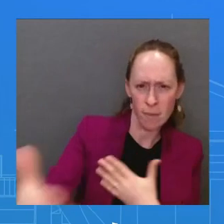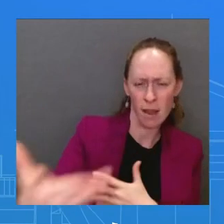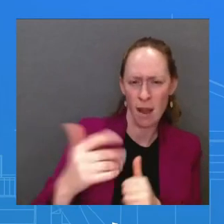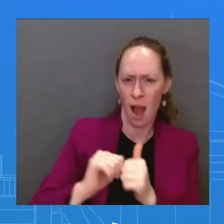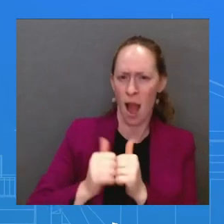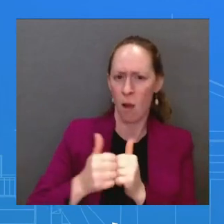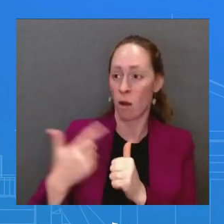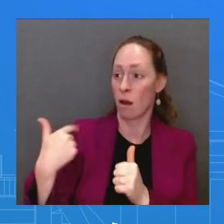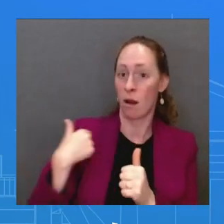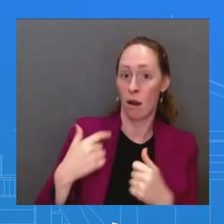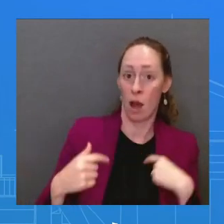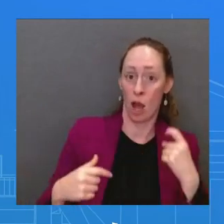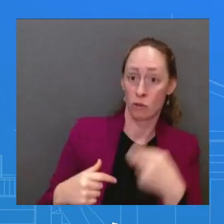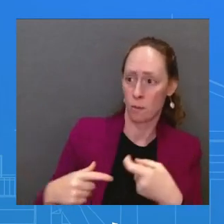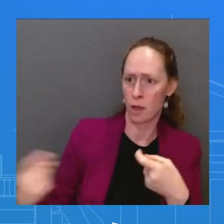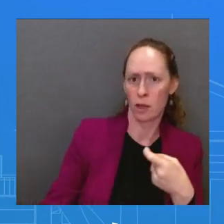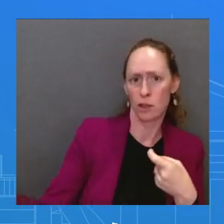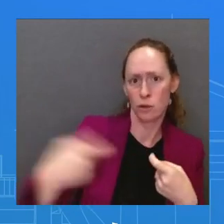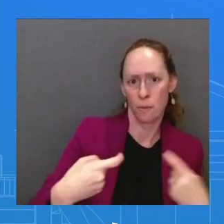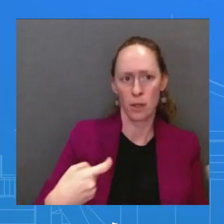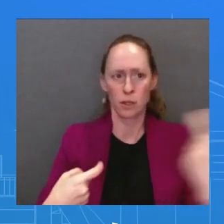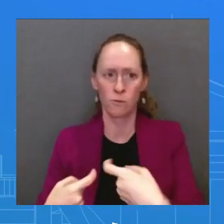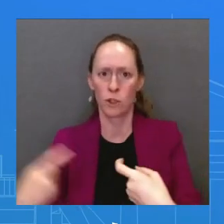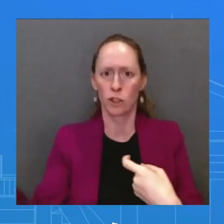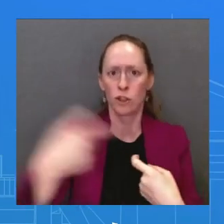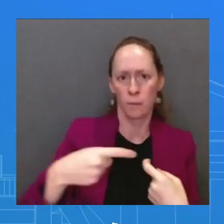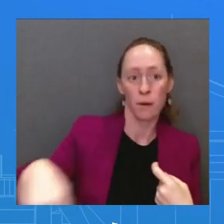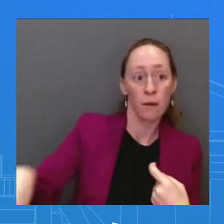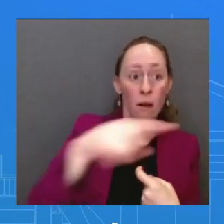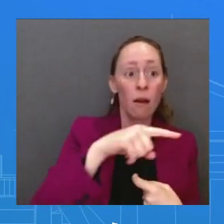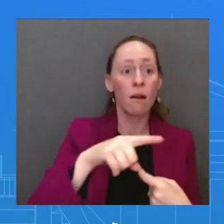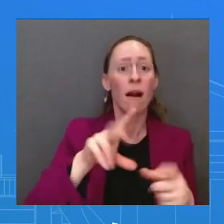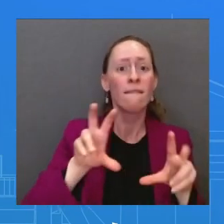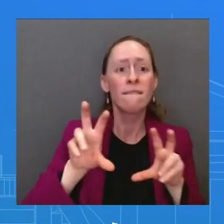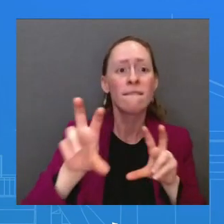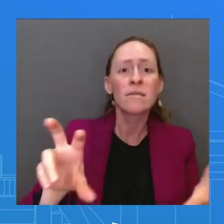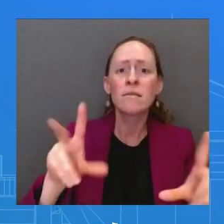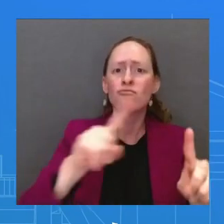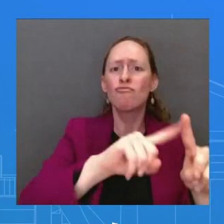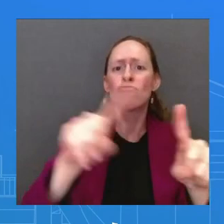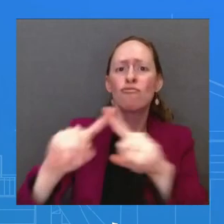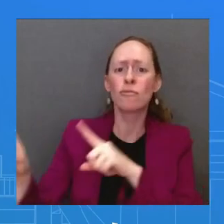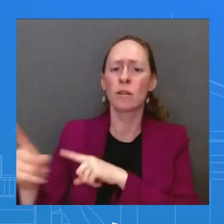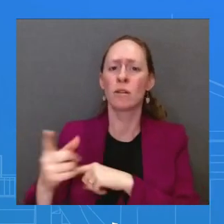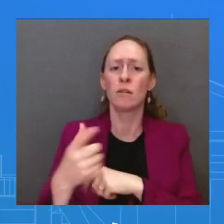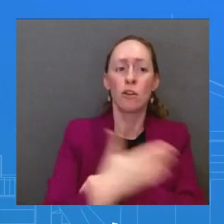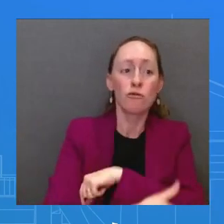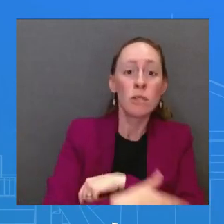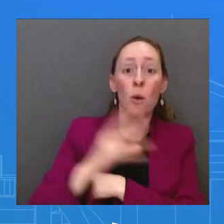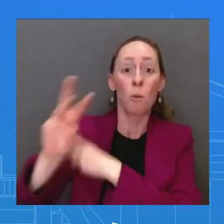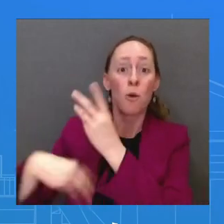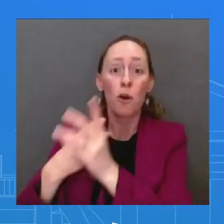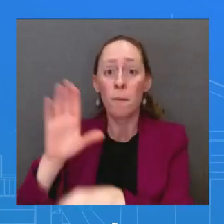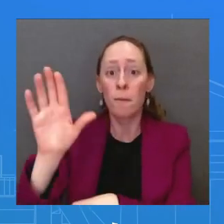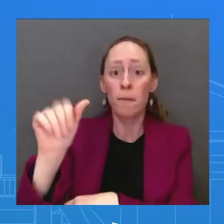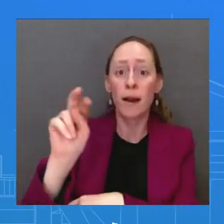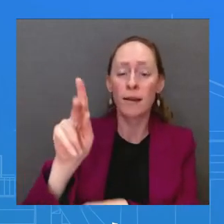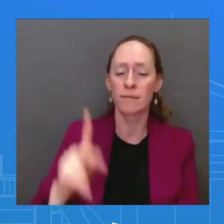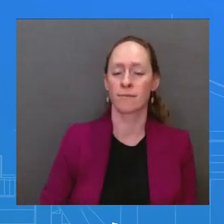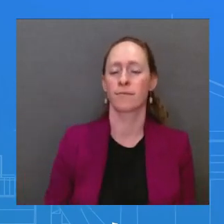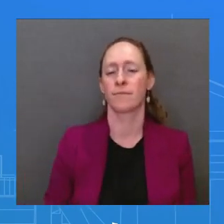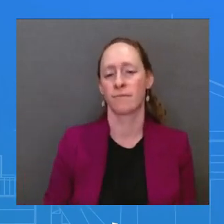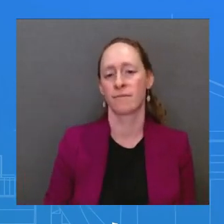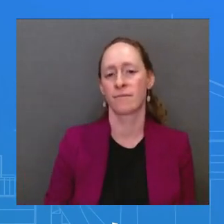Biden will also be calling on G20 members as leaders in the global economy to provide meaningful debt relief so that